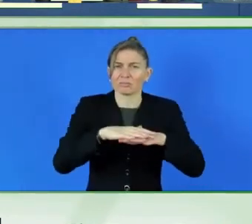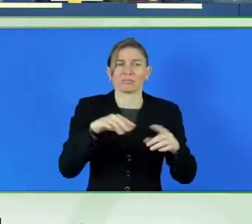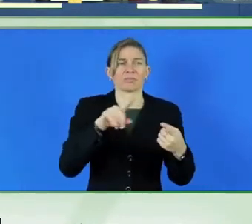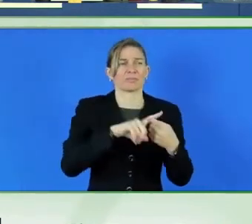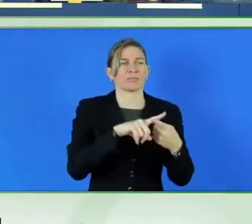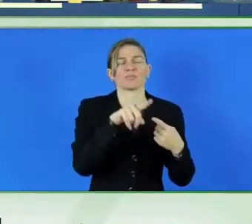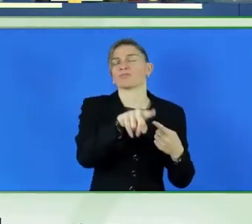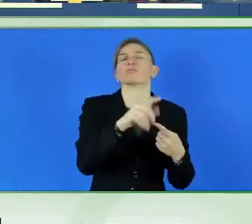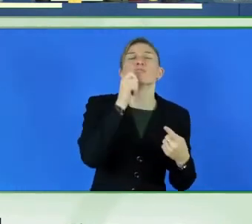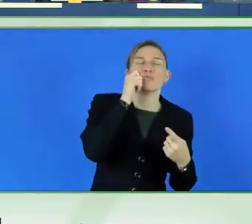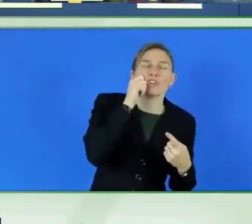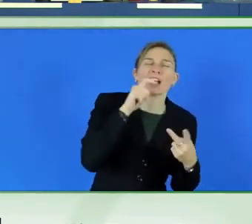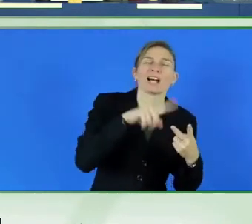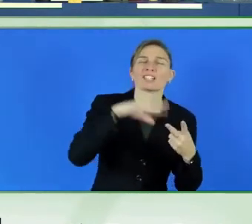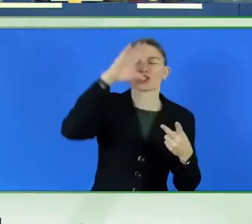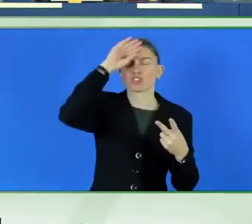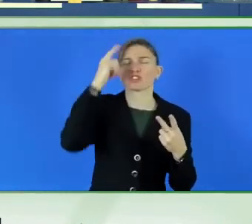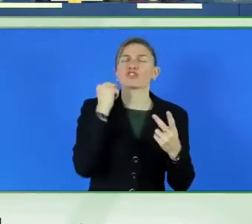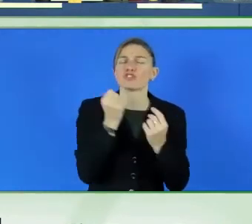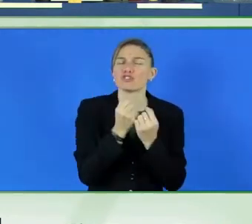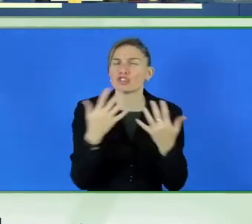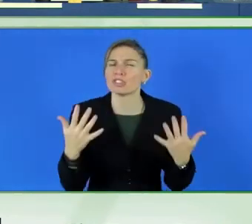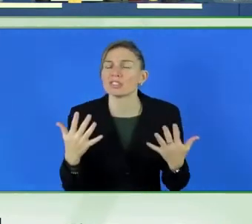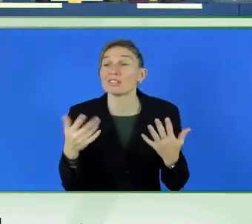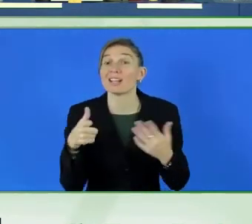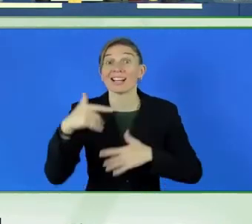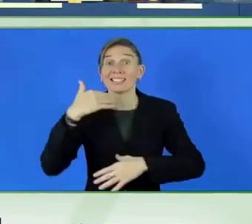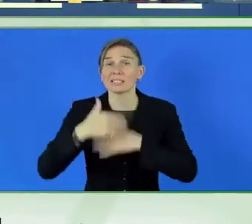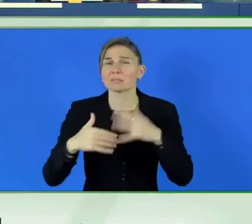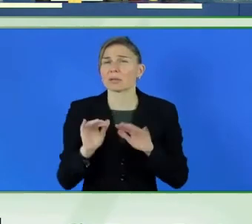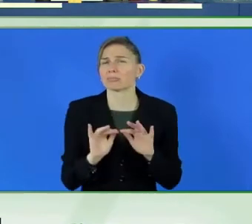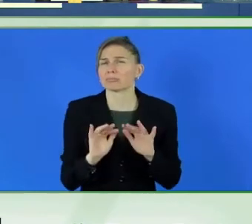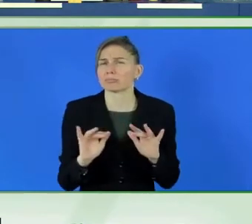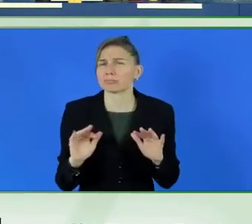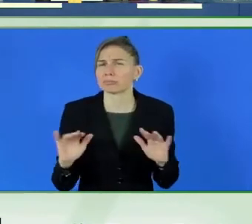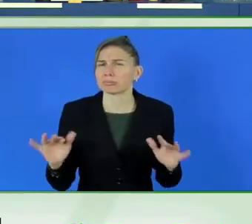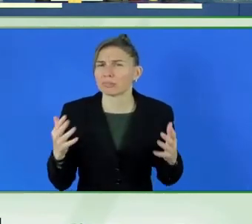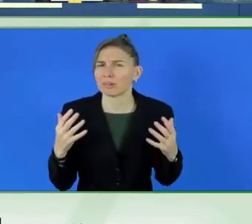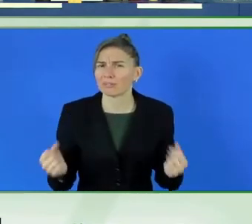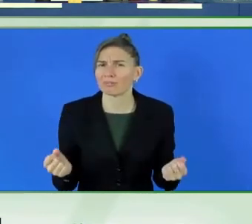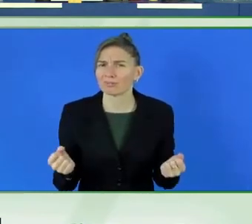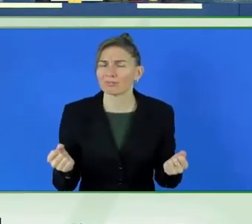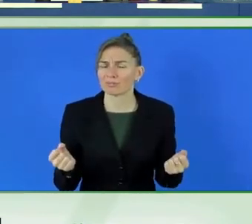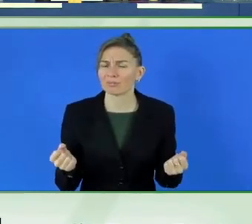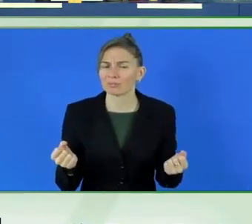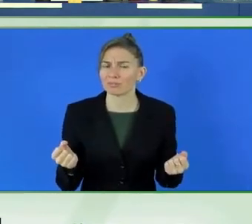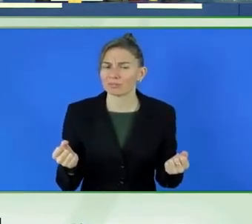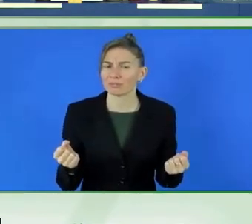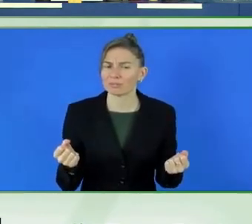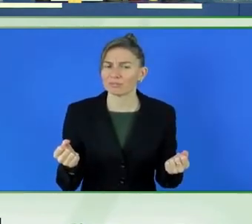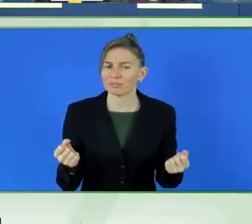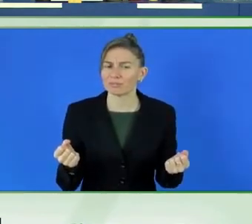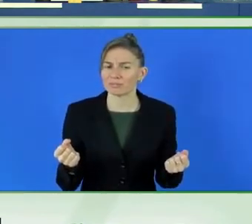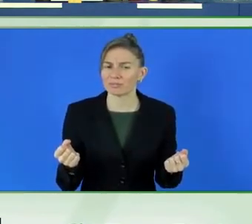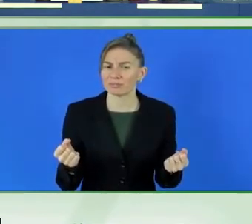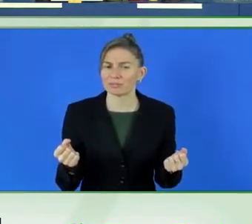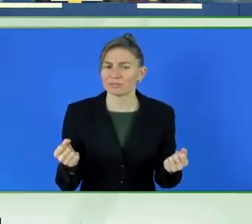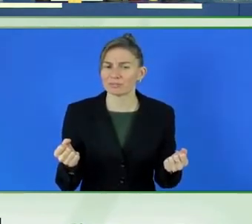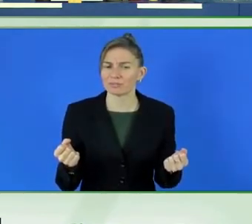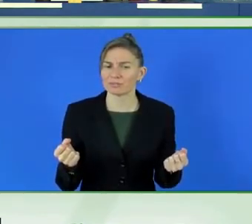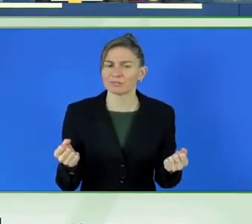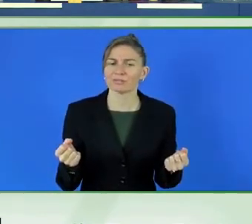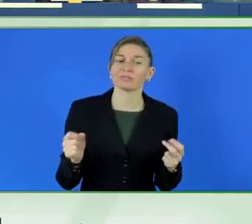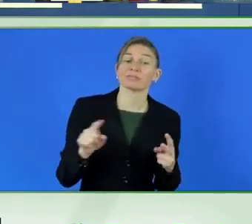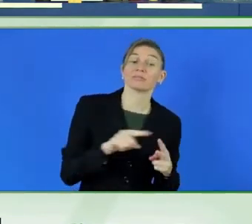kinds of disabilities that everyone is living with. Another profound change